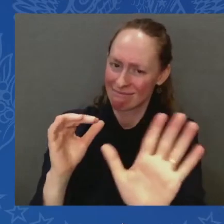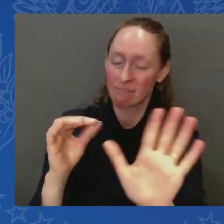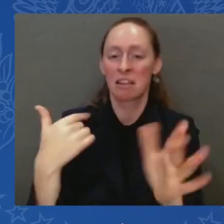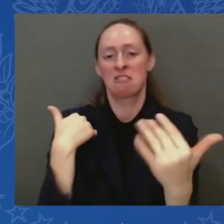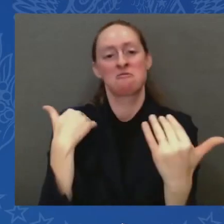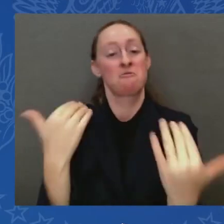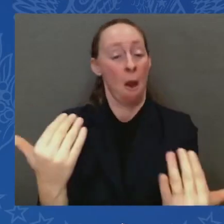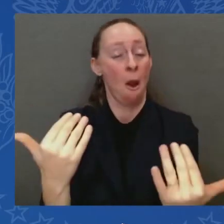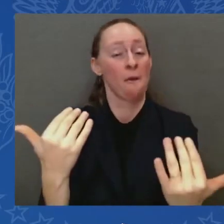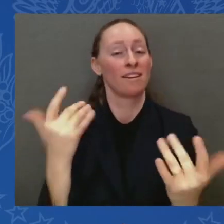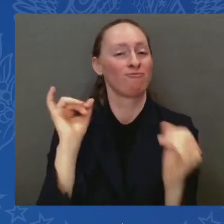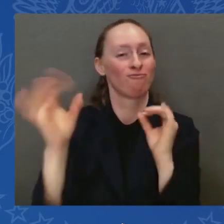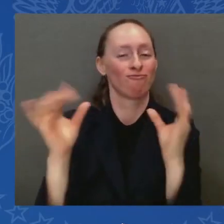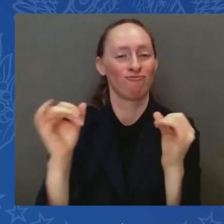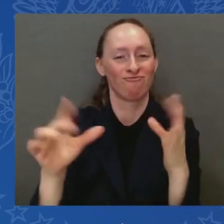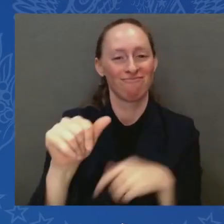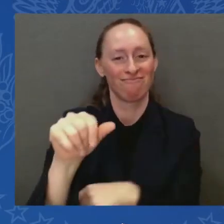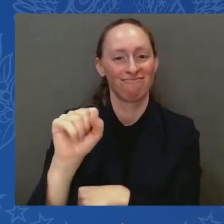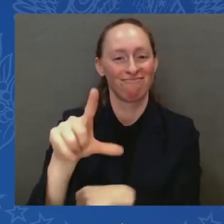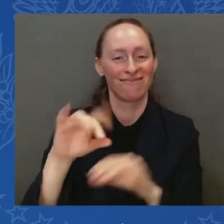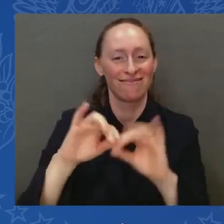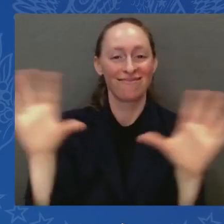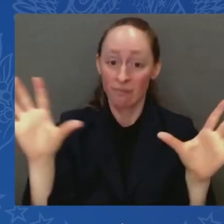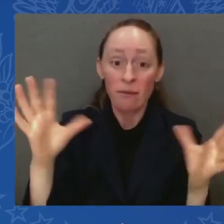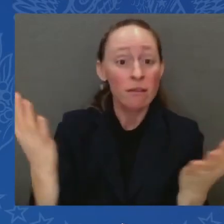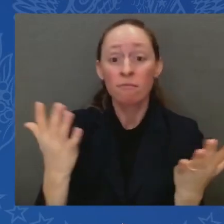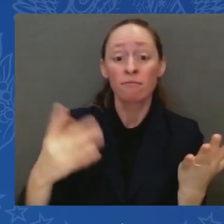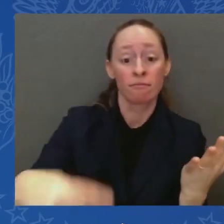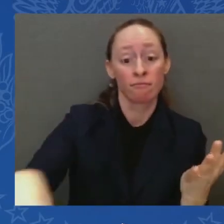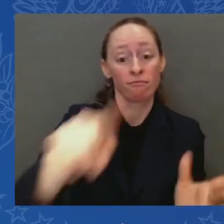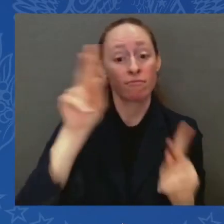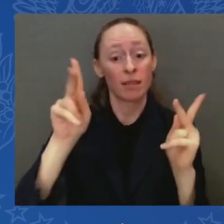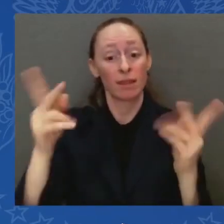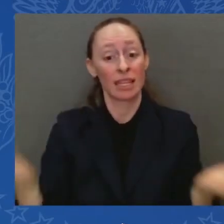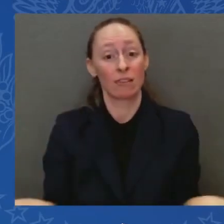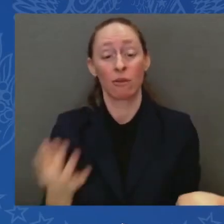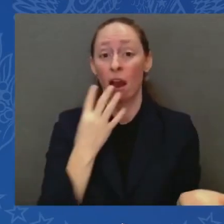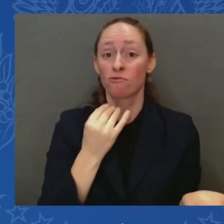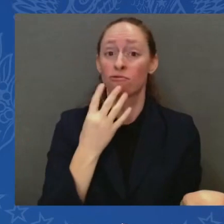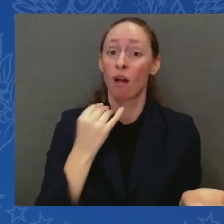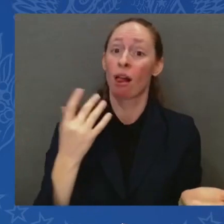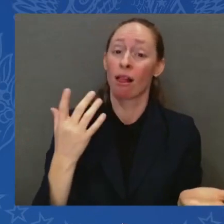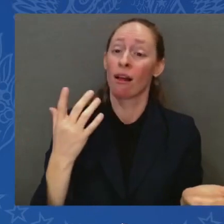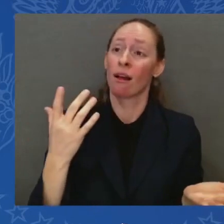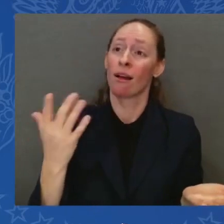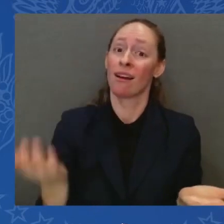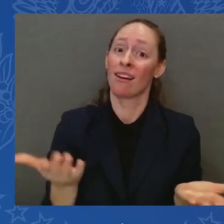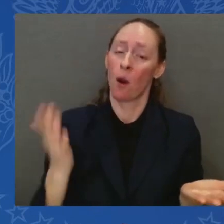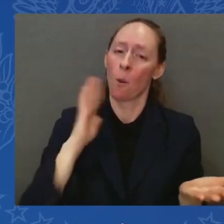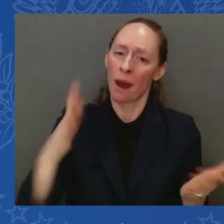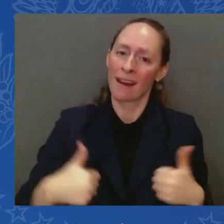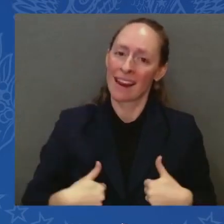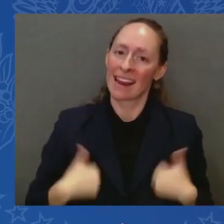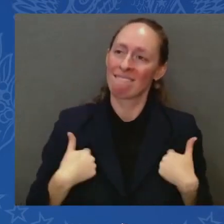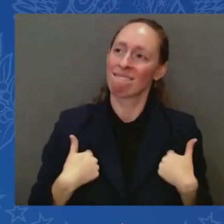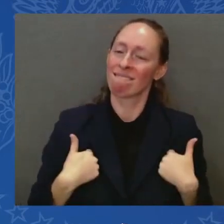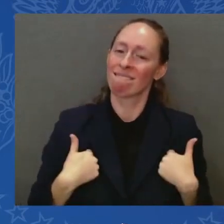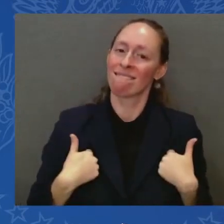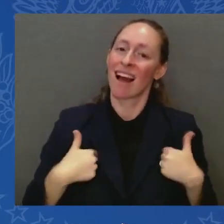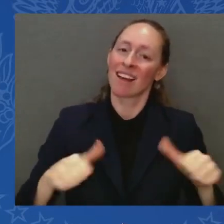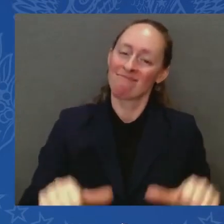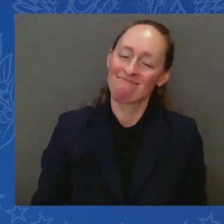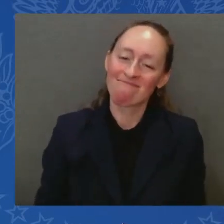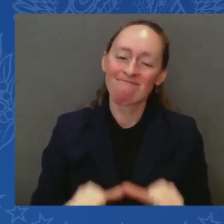of Israel live. The people of Israel live. Israel will be safe, secure, Jewish, and democratic